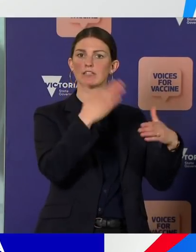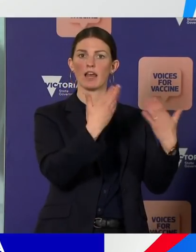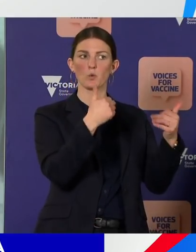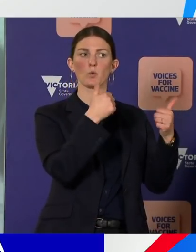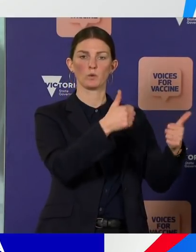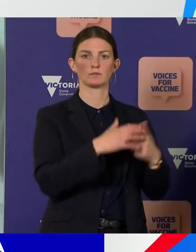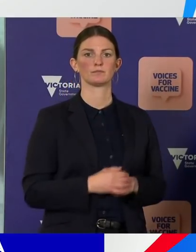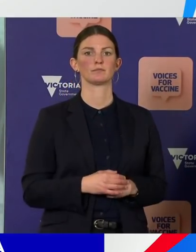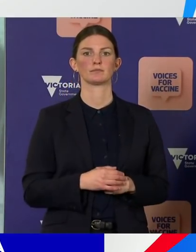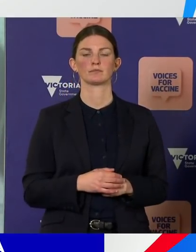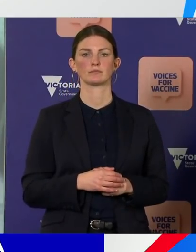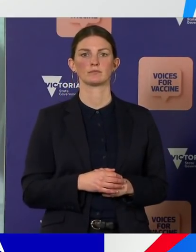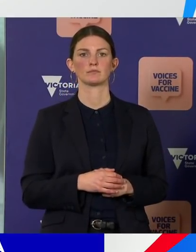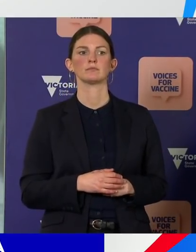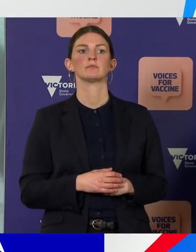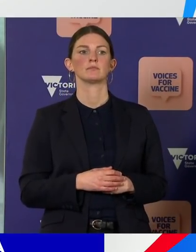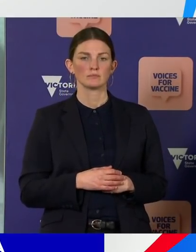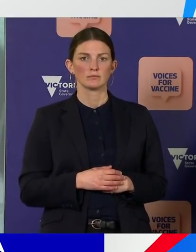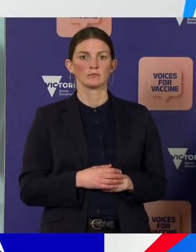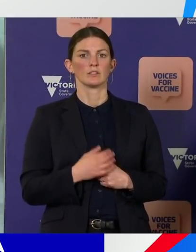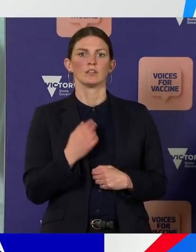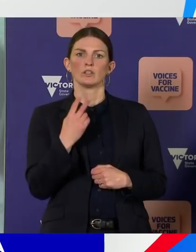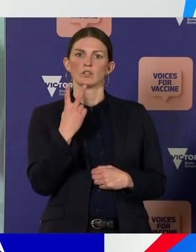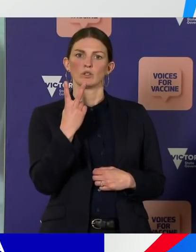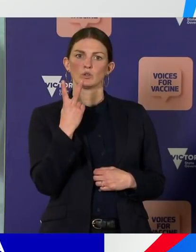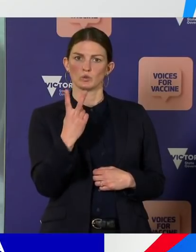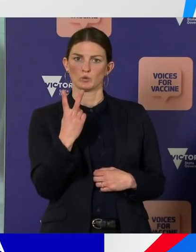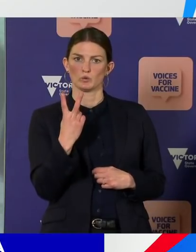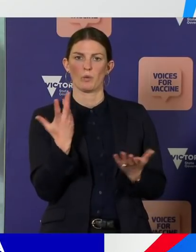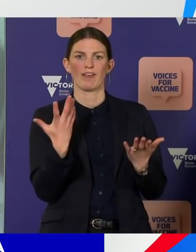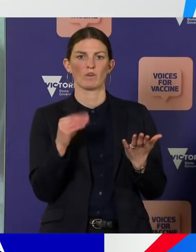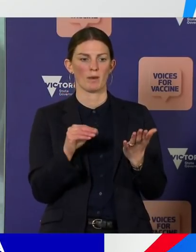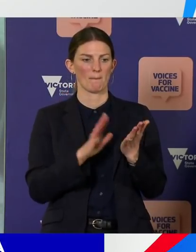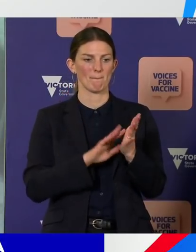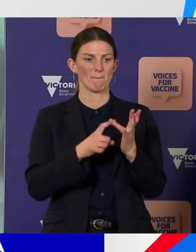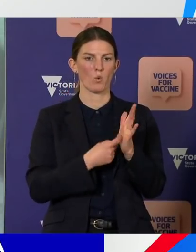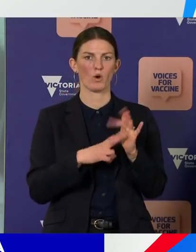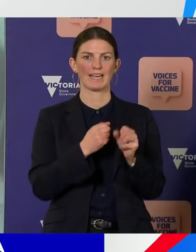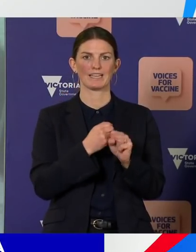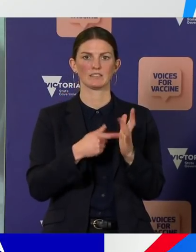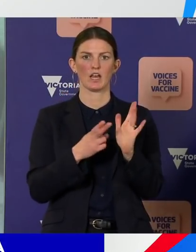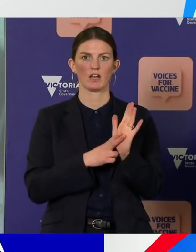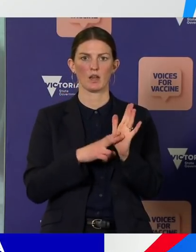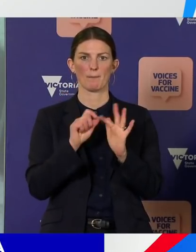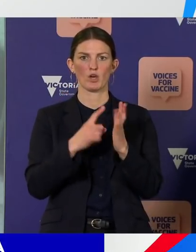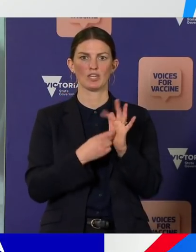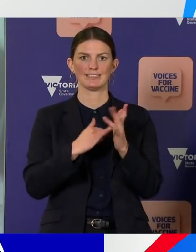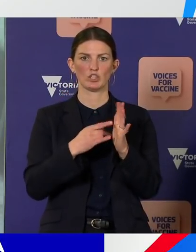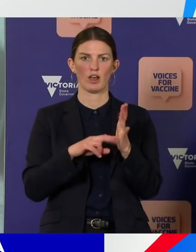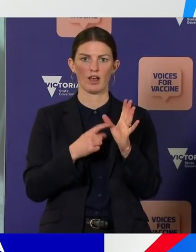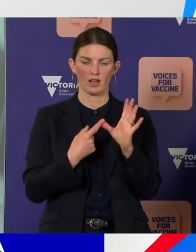terms of the other cases today, the two cases in the Mornington Peninsula is one household in Blairgowrie. We have a connection to our